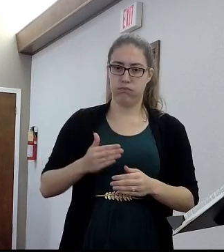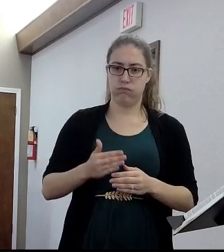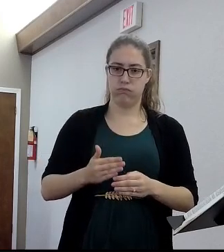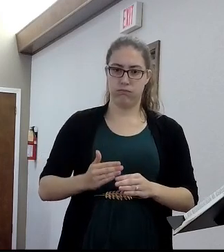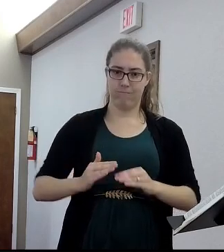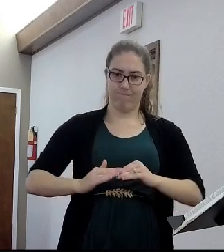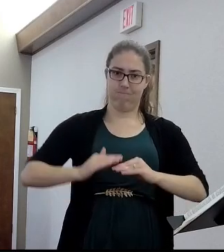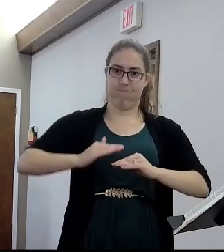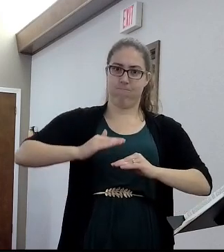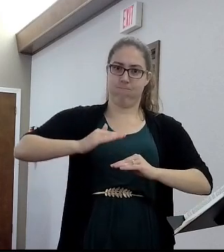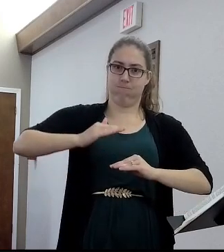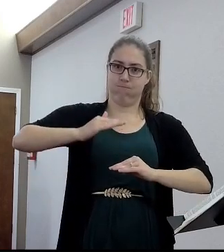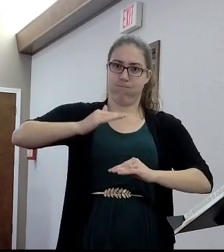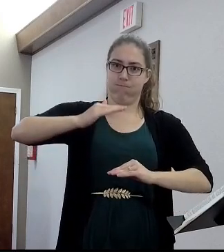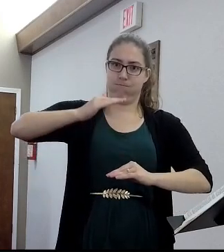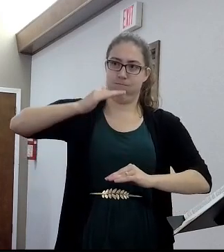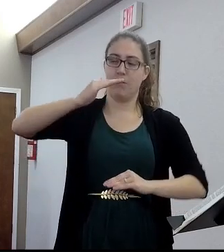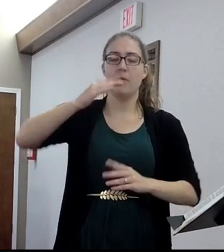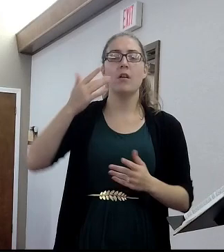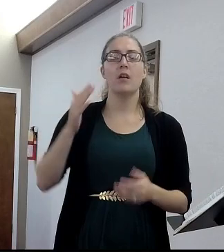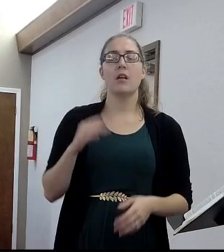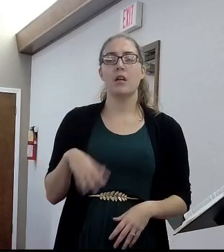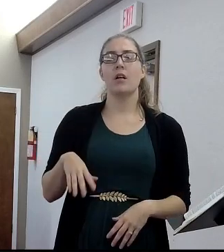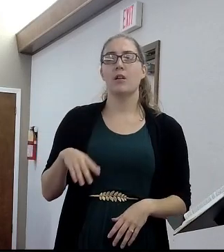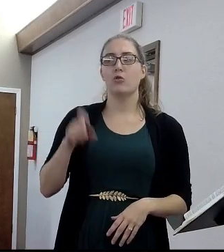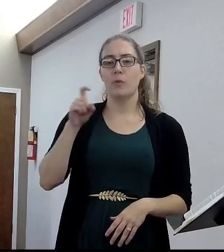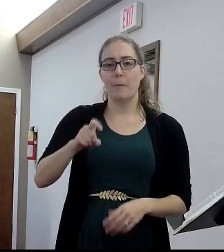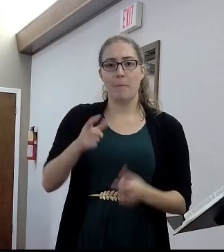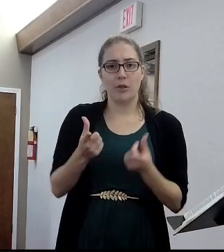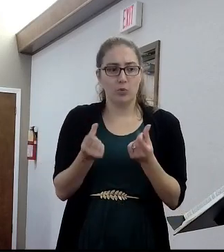and his family and provide for himself.